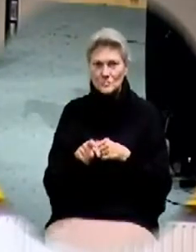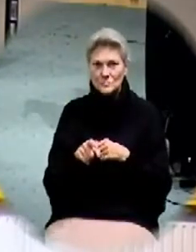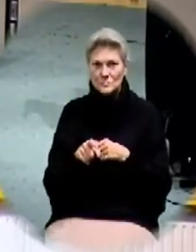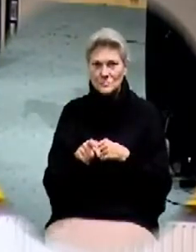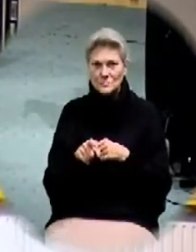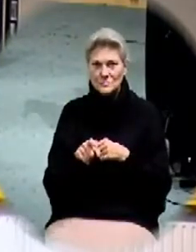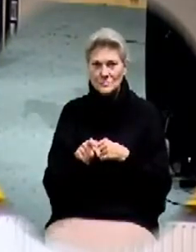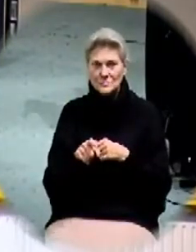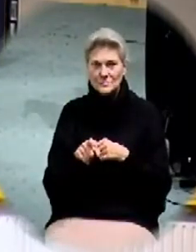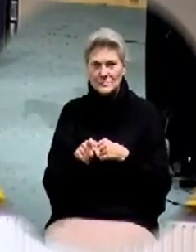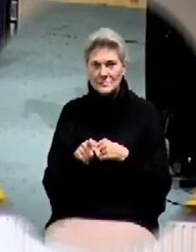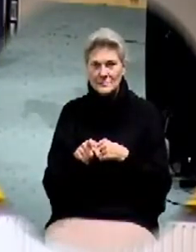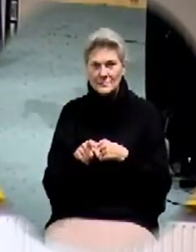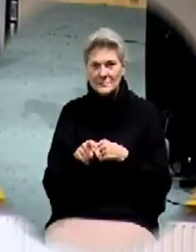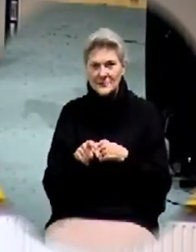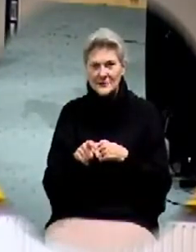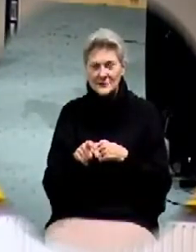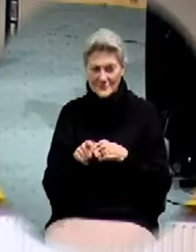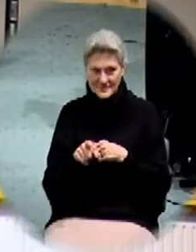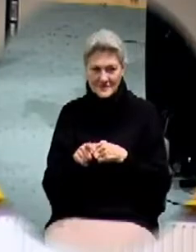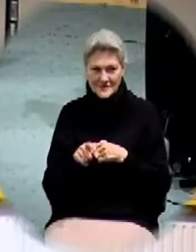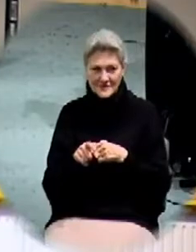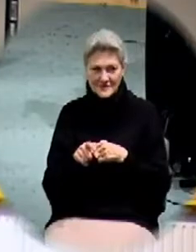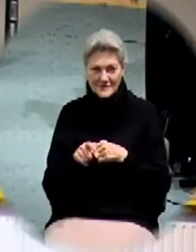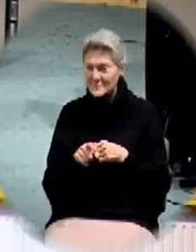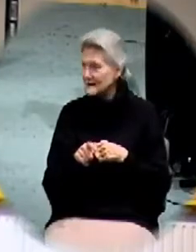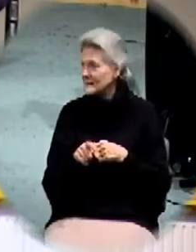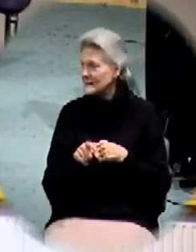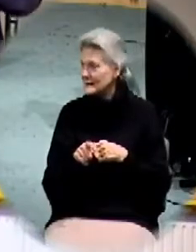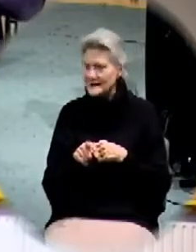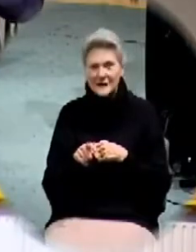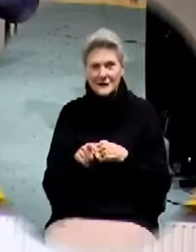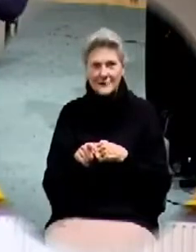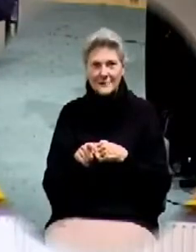view that people have about the things in the spirit?